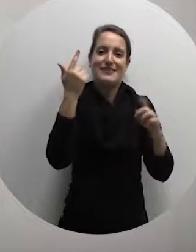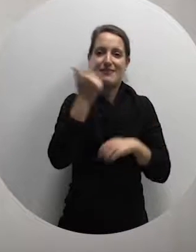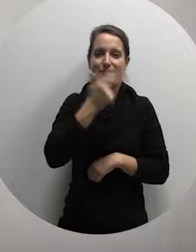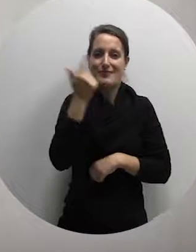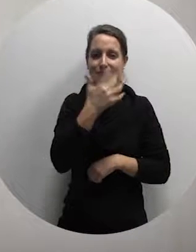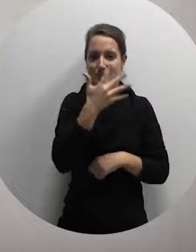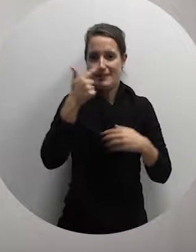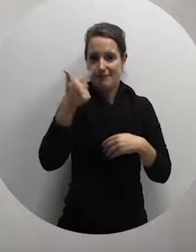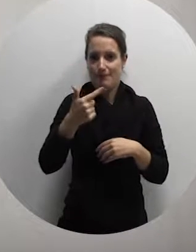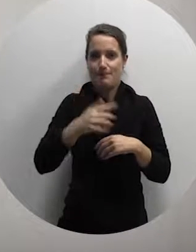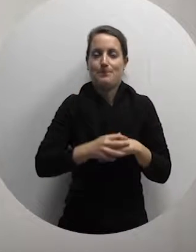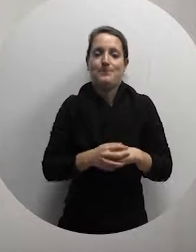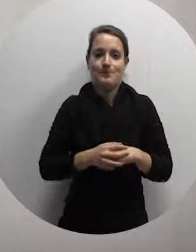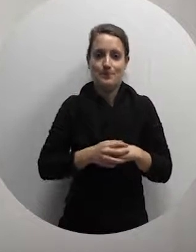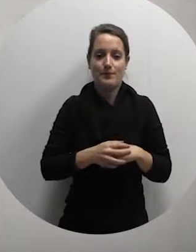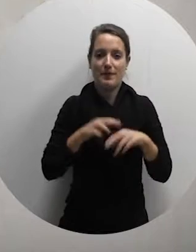1757.